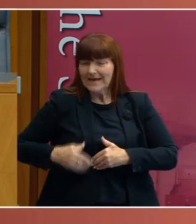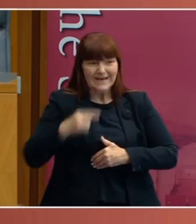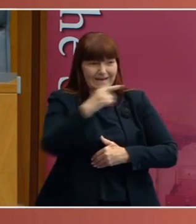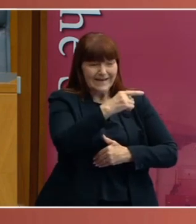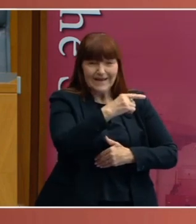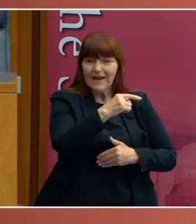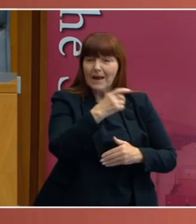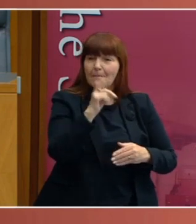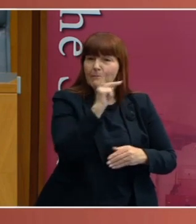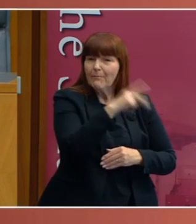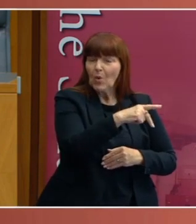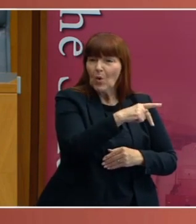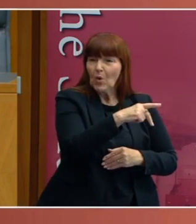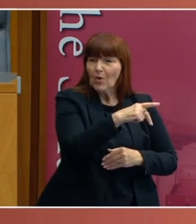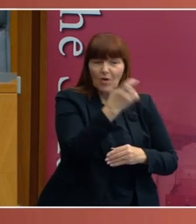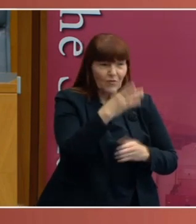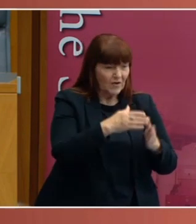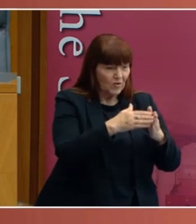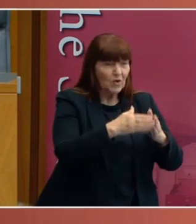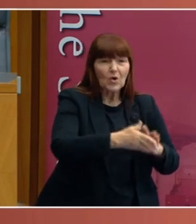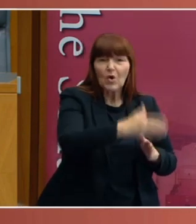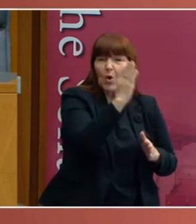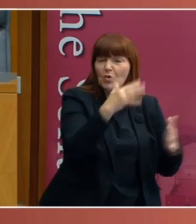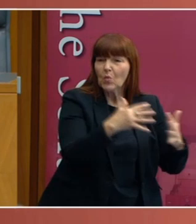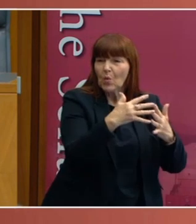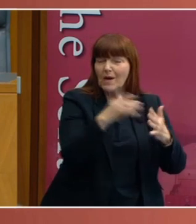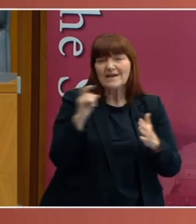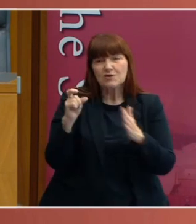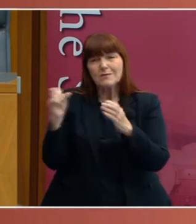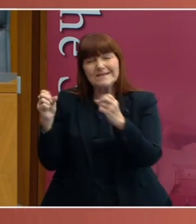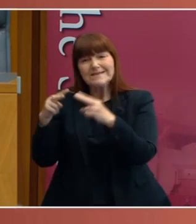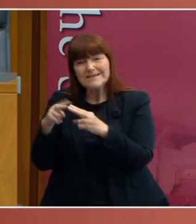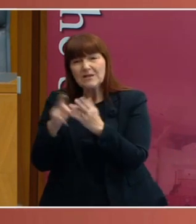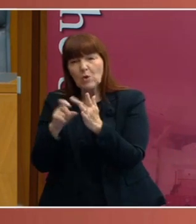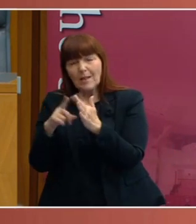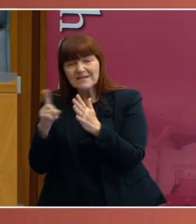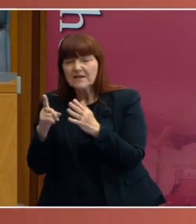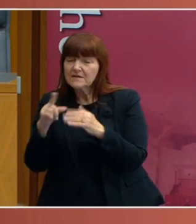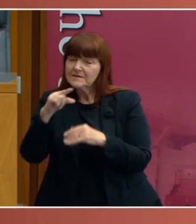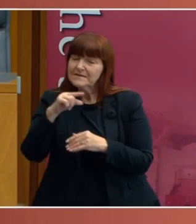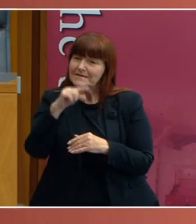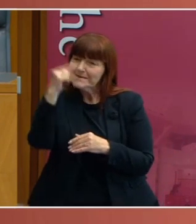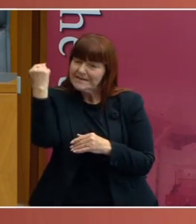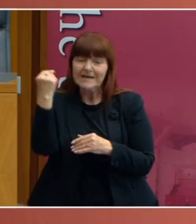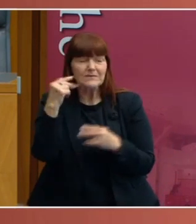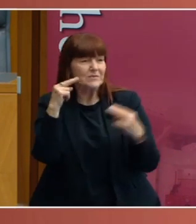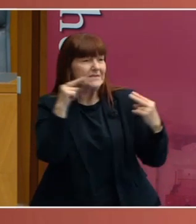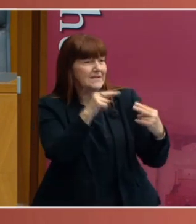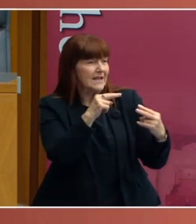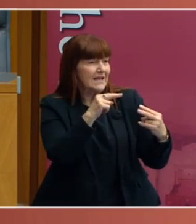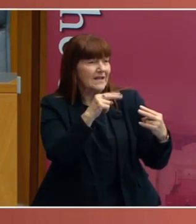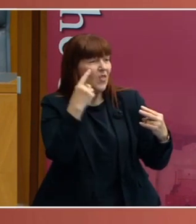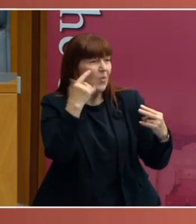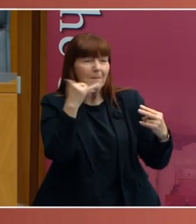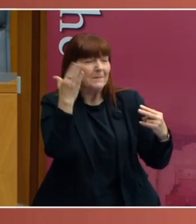leave to go to war. Dulcie was in Sydney, desperate to see her beloved one last time before he went off to war because she might never